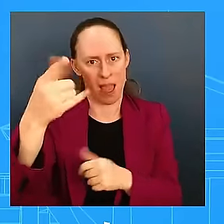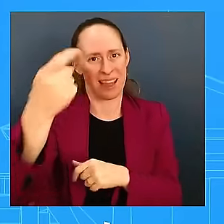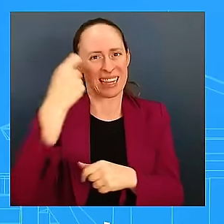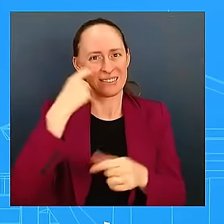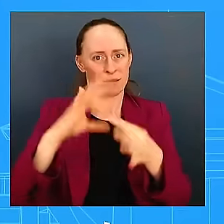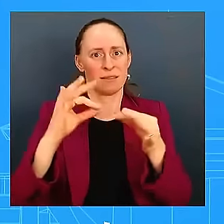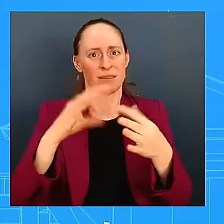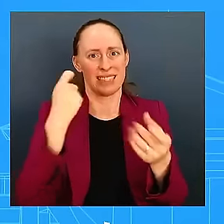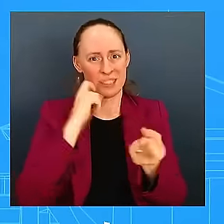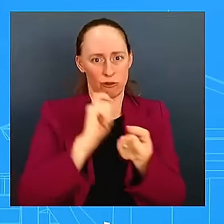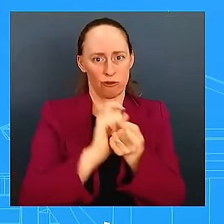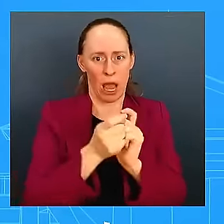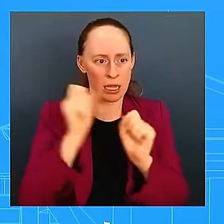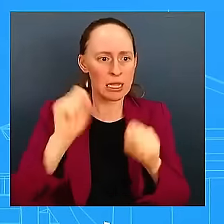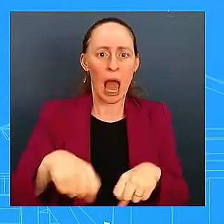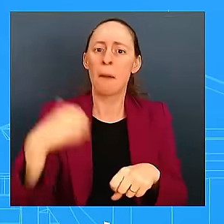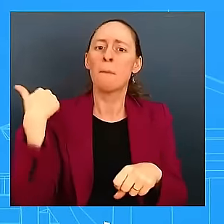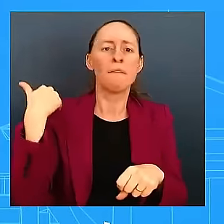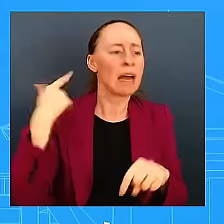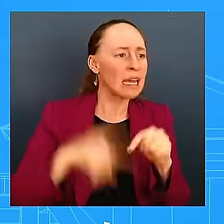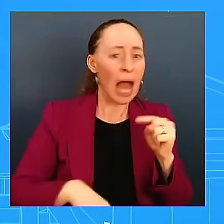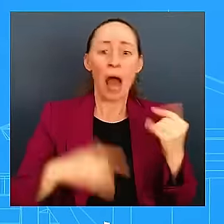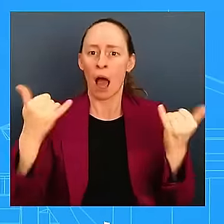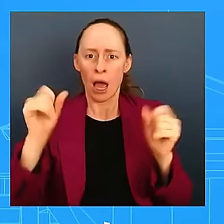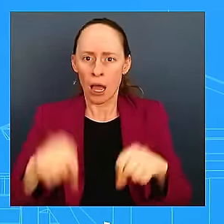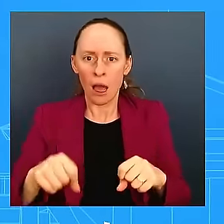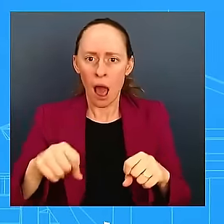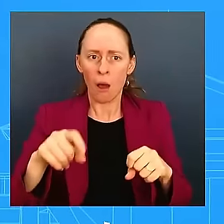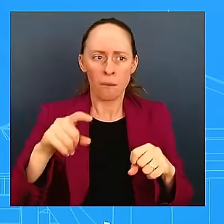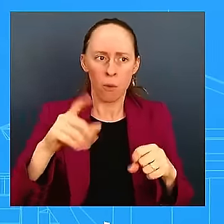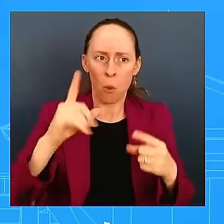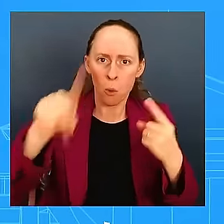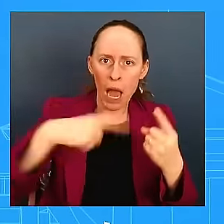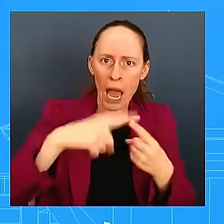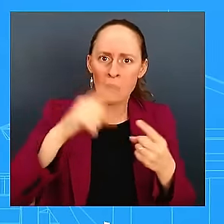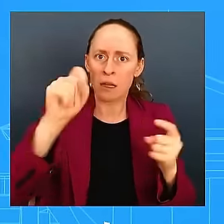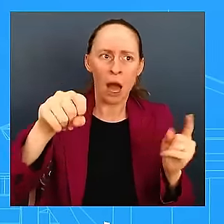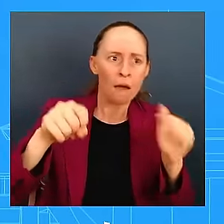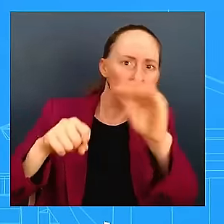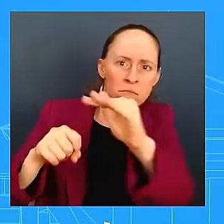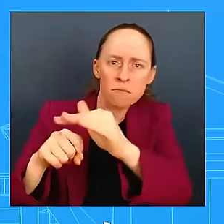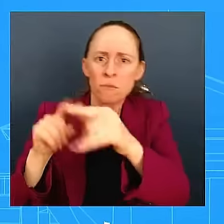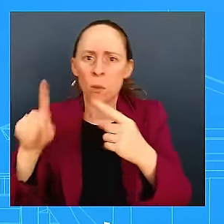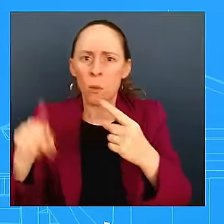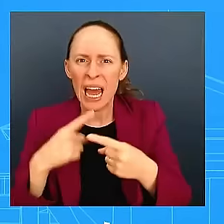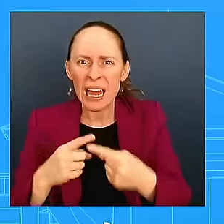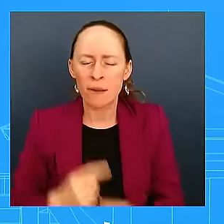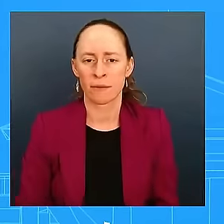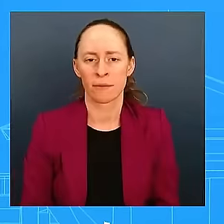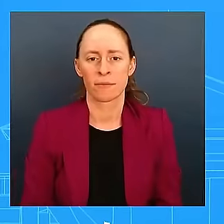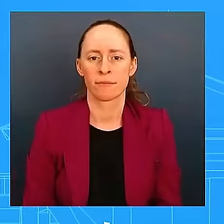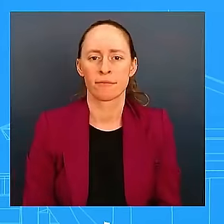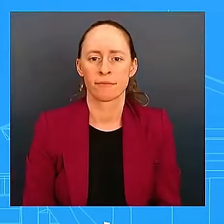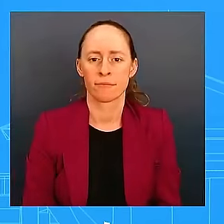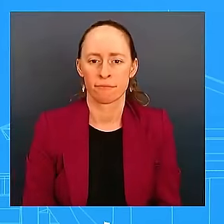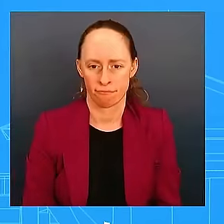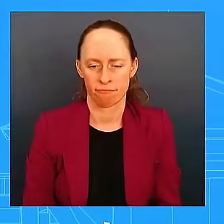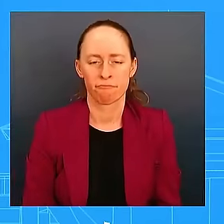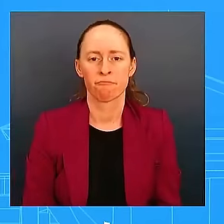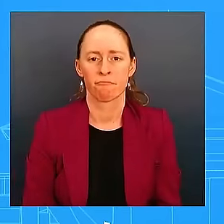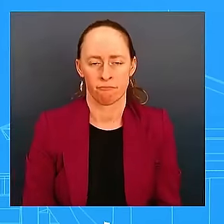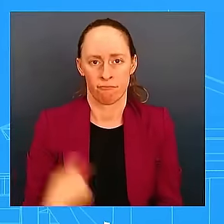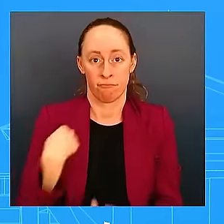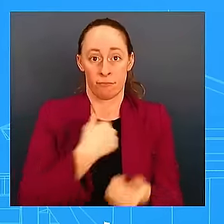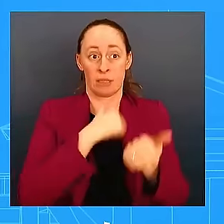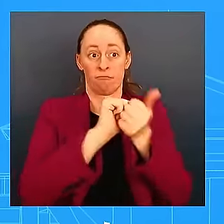tremendous positive impact from the changes that we have made. In fact, one of the changes we made was we decoupled the requirement to apply